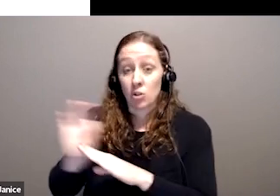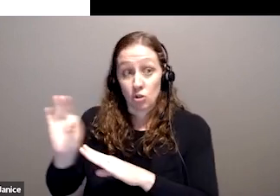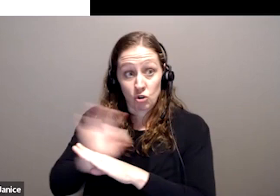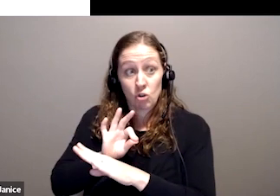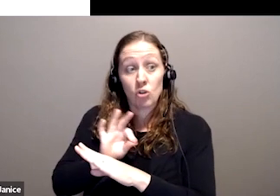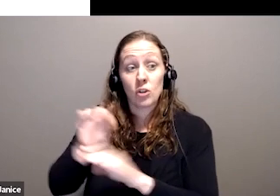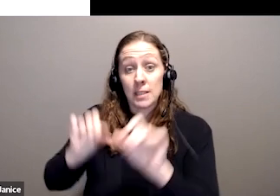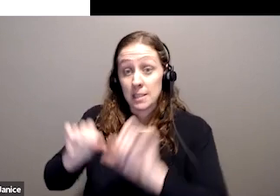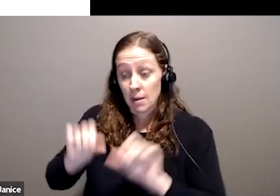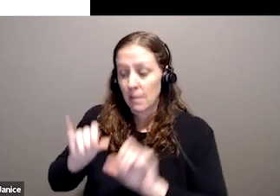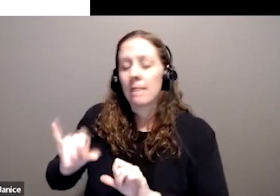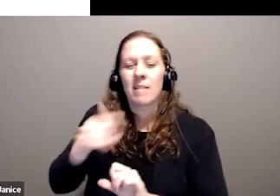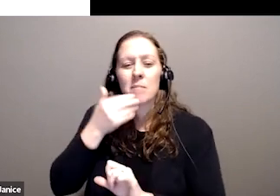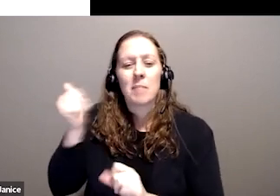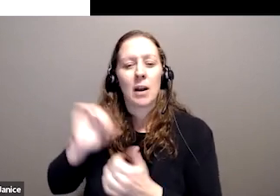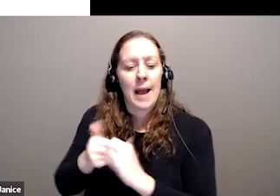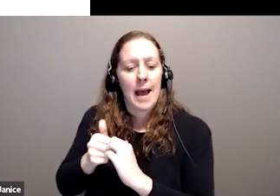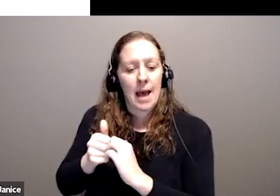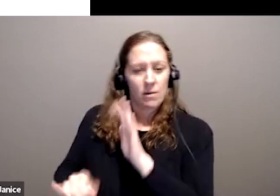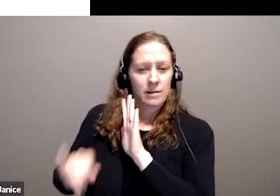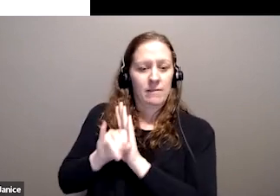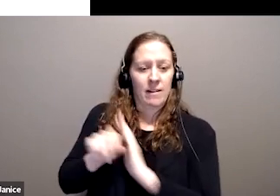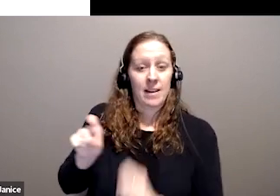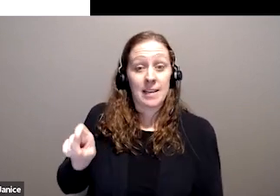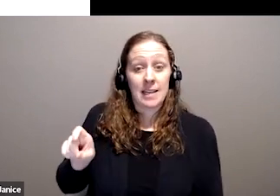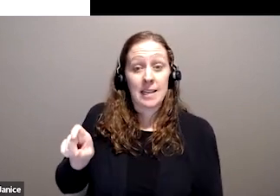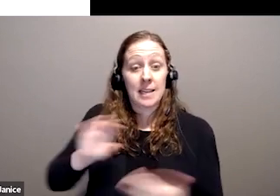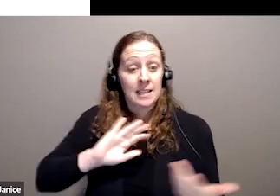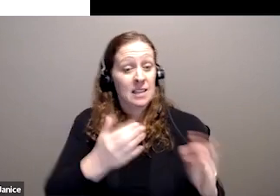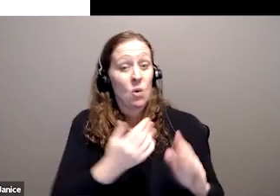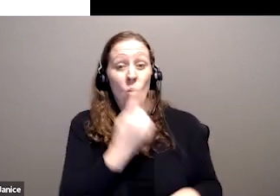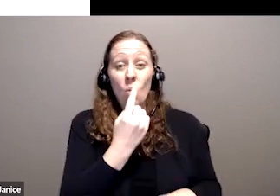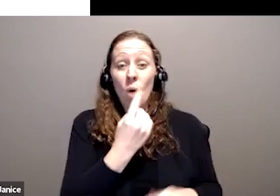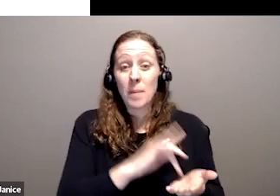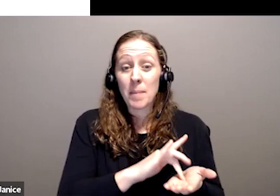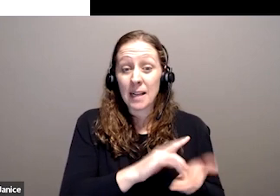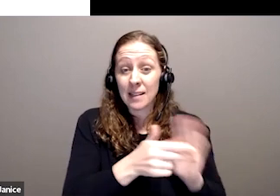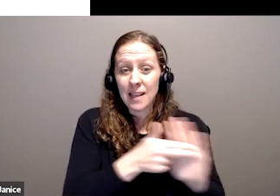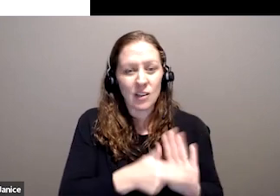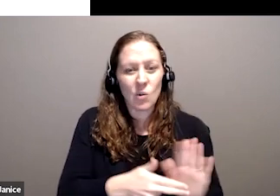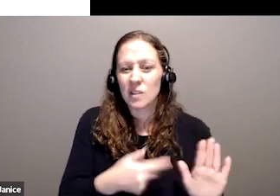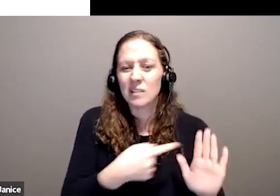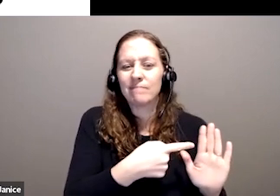of determining need than a single medical diagnosis. Next slide, please.